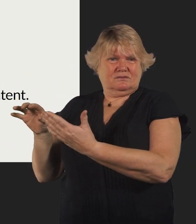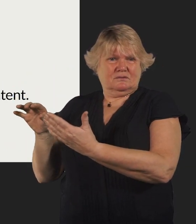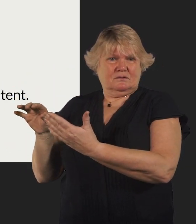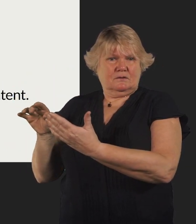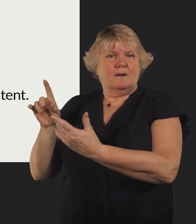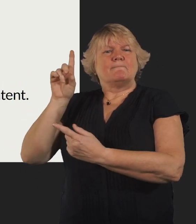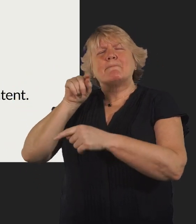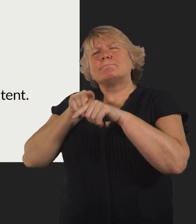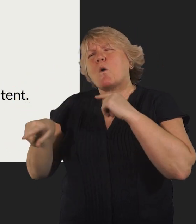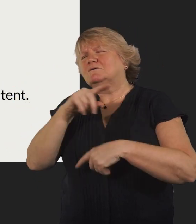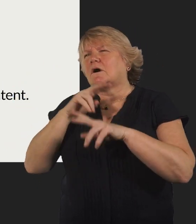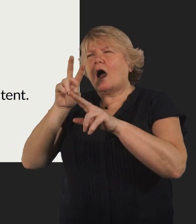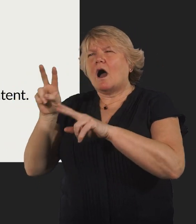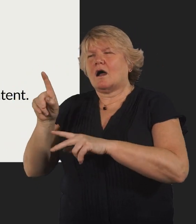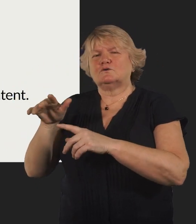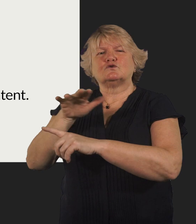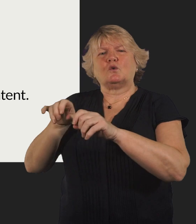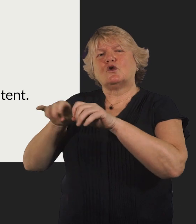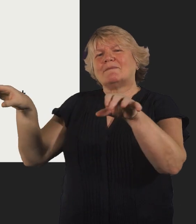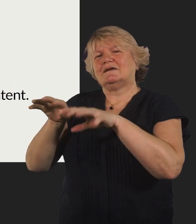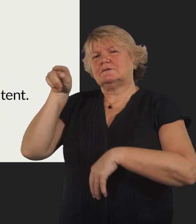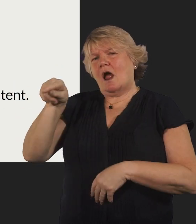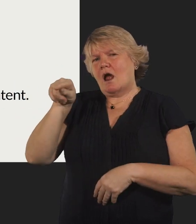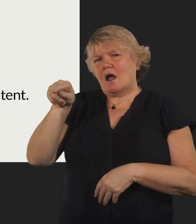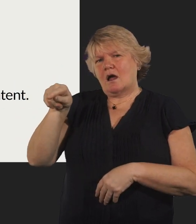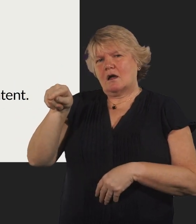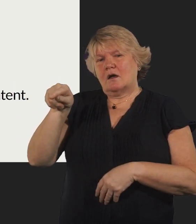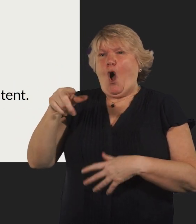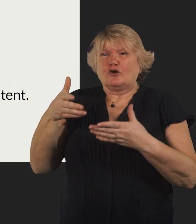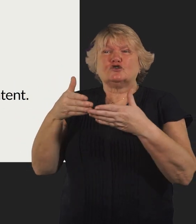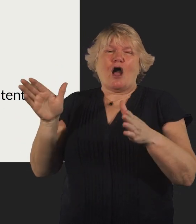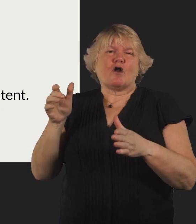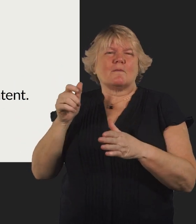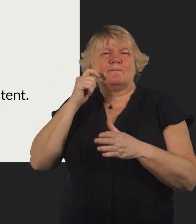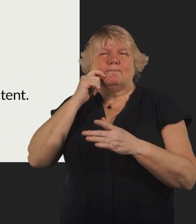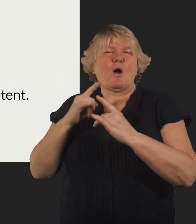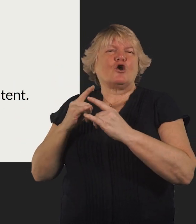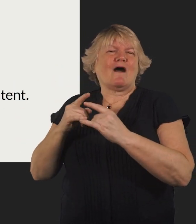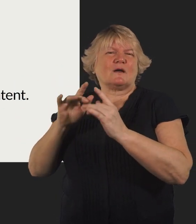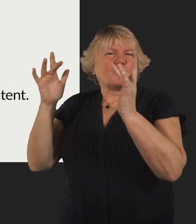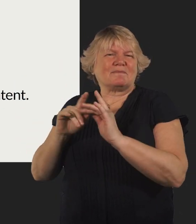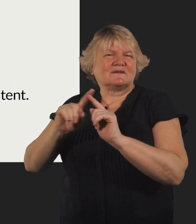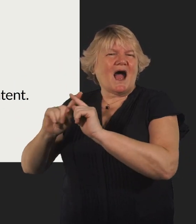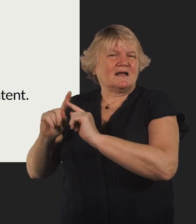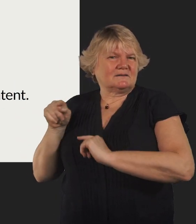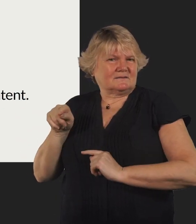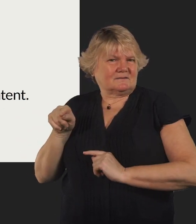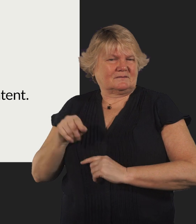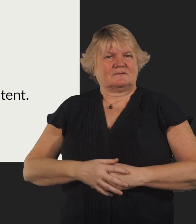to share content we see most content shared on social media platforms or general pornography websites